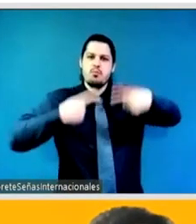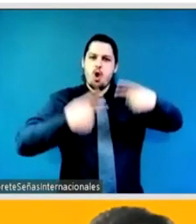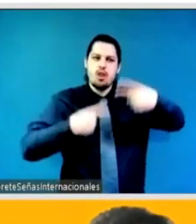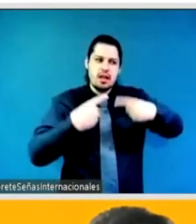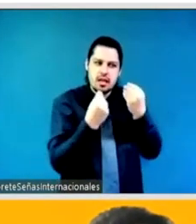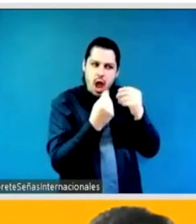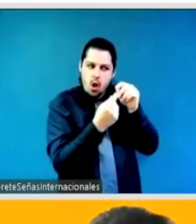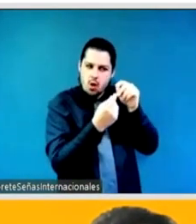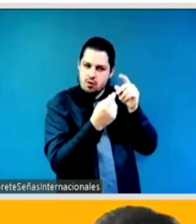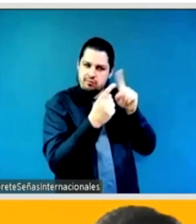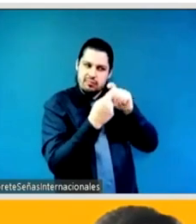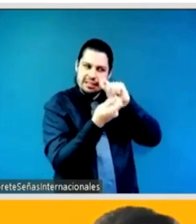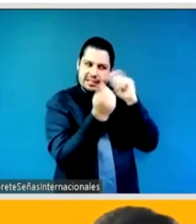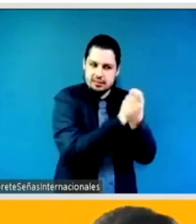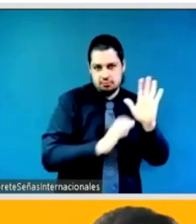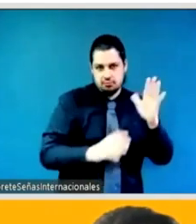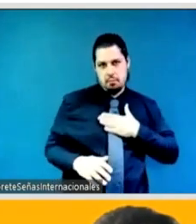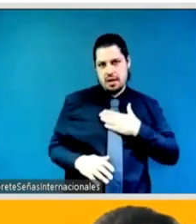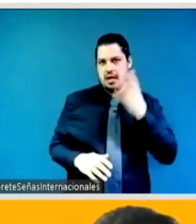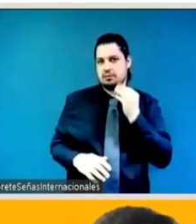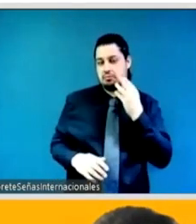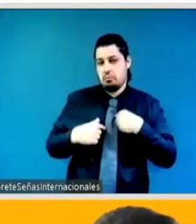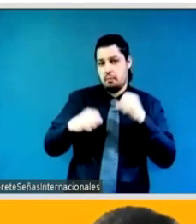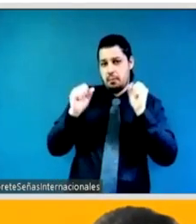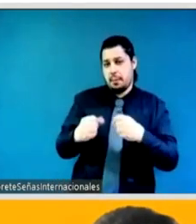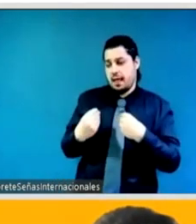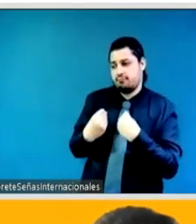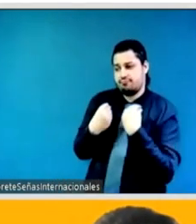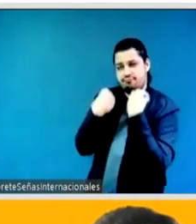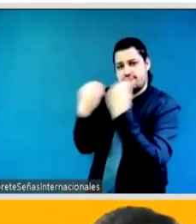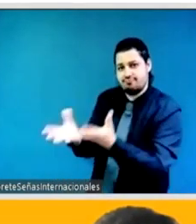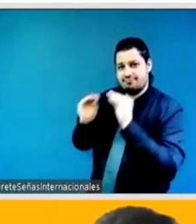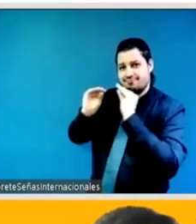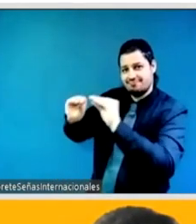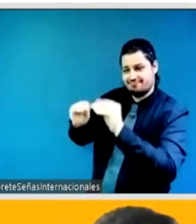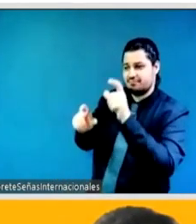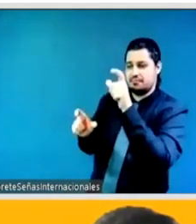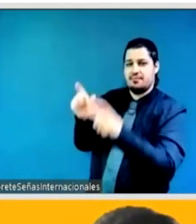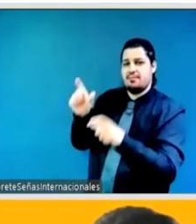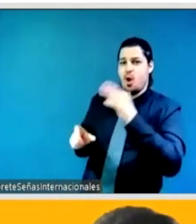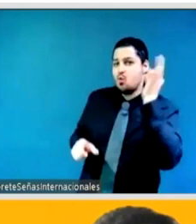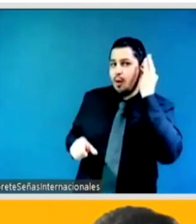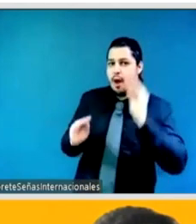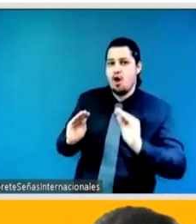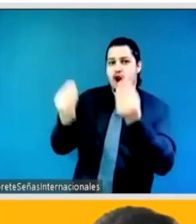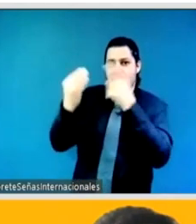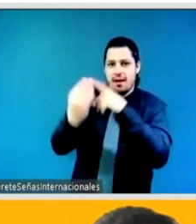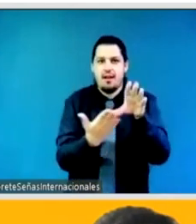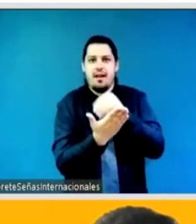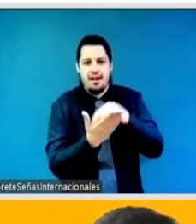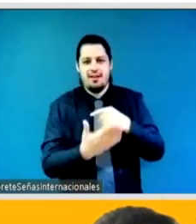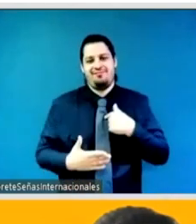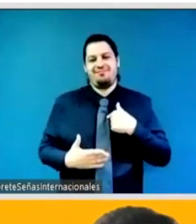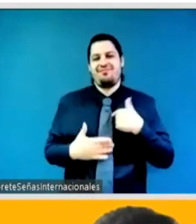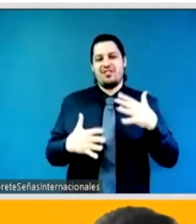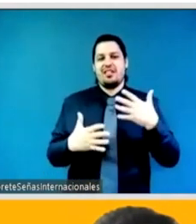generations this is a very important topic for me i think creating uh community and i think acknowledging the healing that is happening